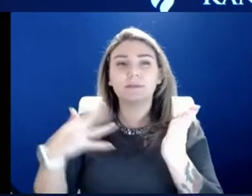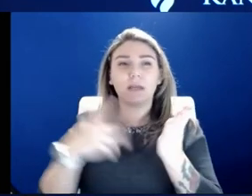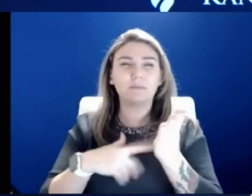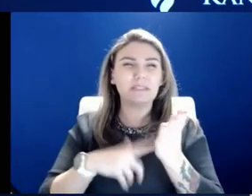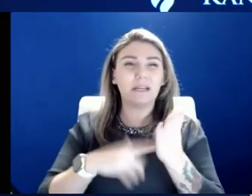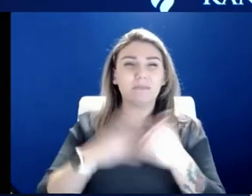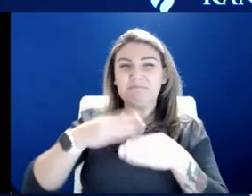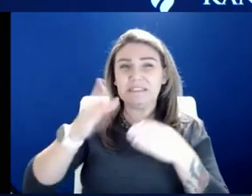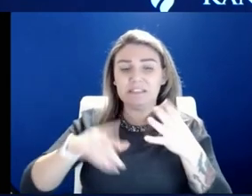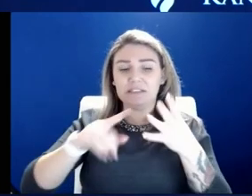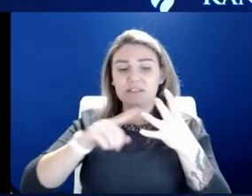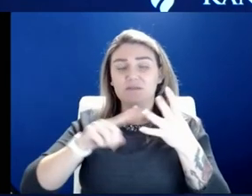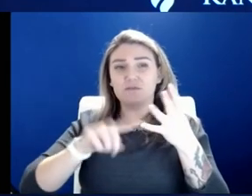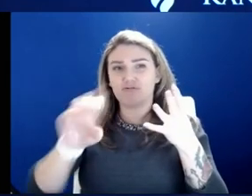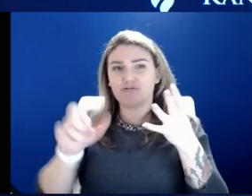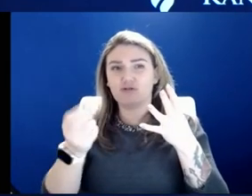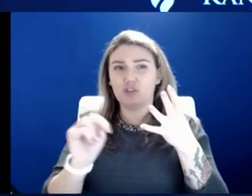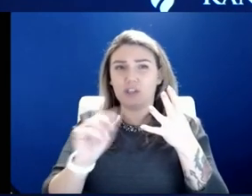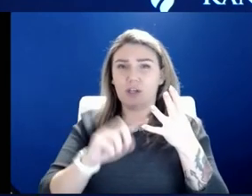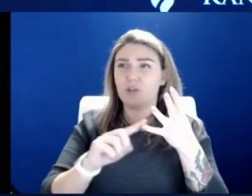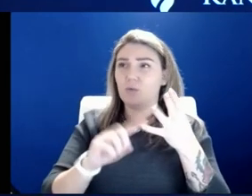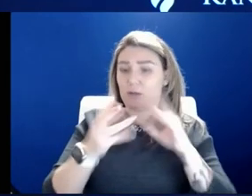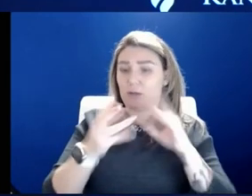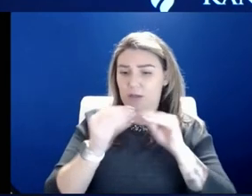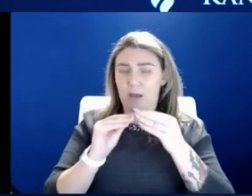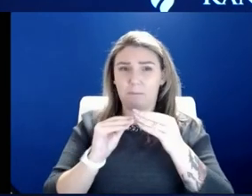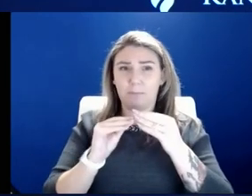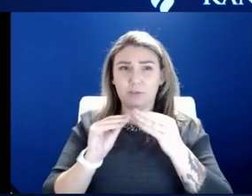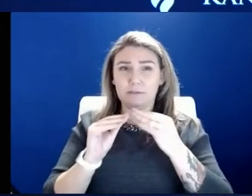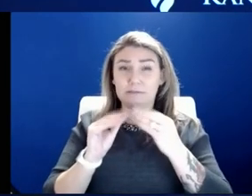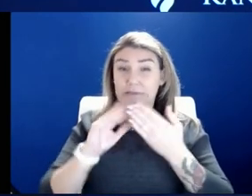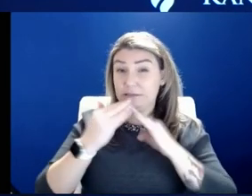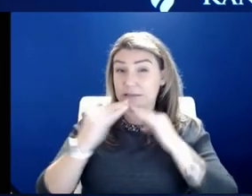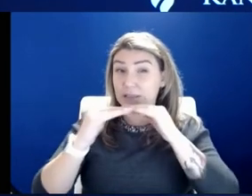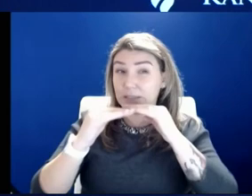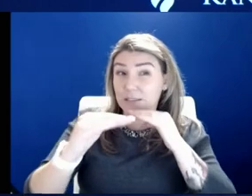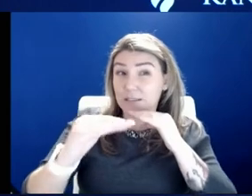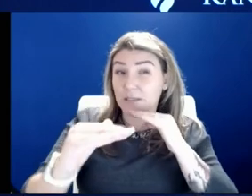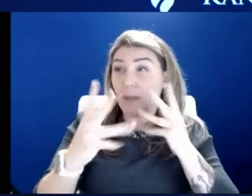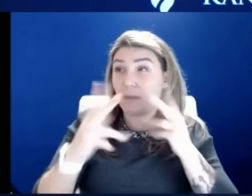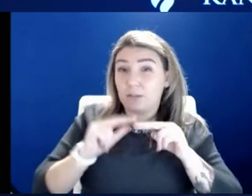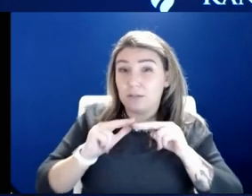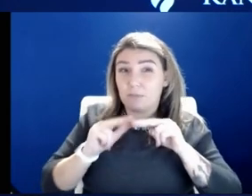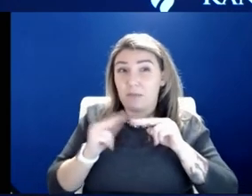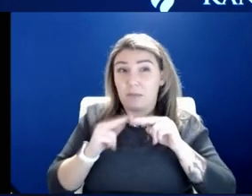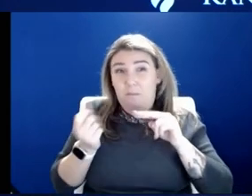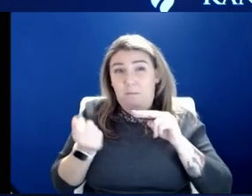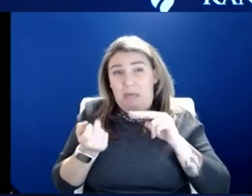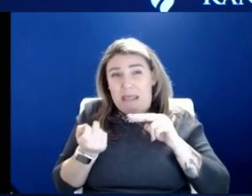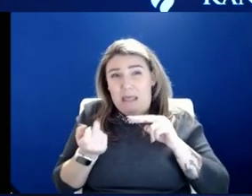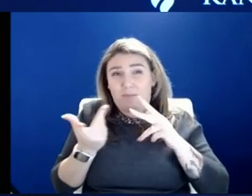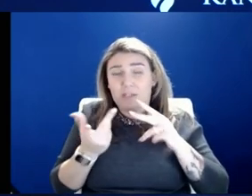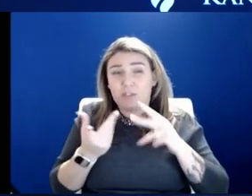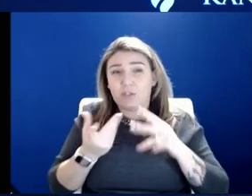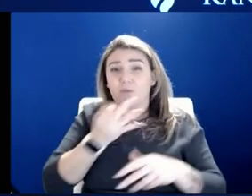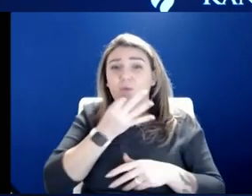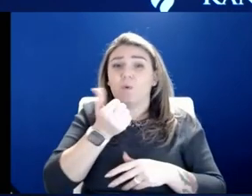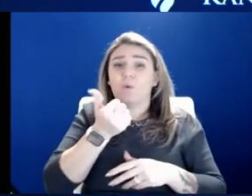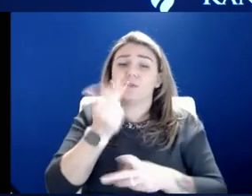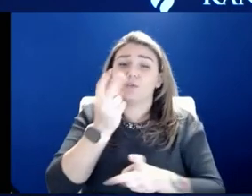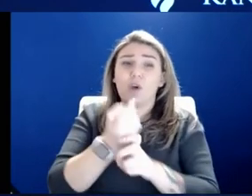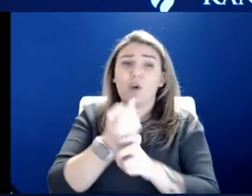we'll see the numbers in our city level off and maybe start to drop. And it may be a little sooner than that. It's just hard to know because